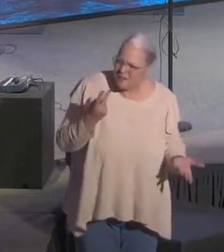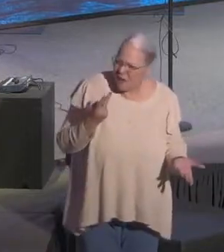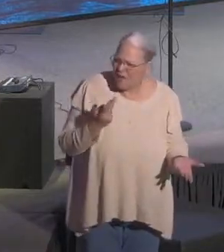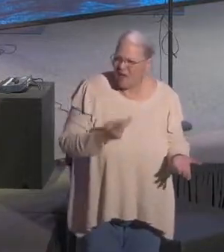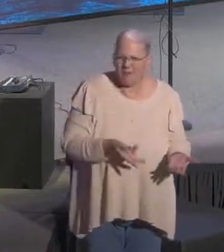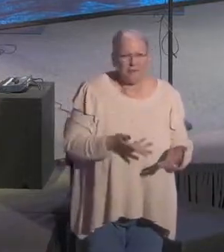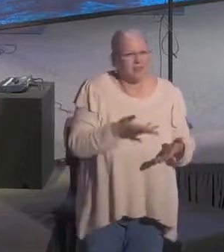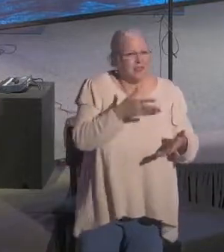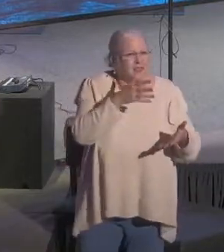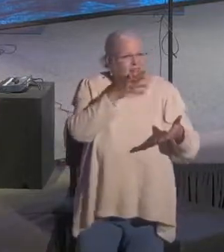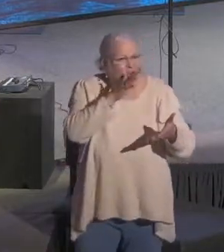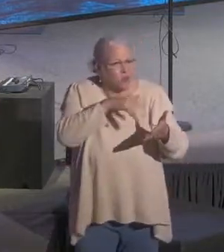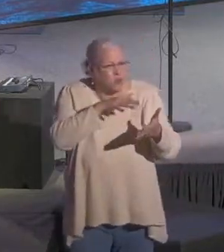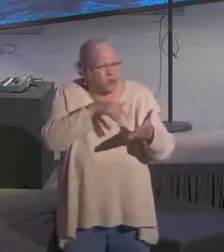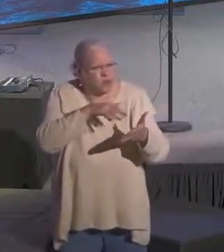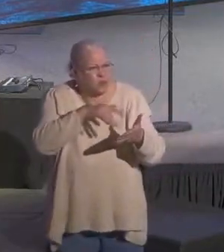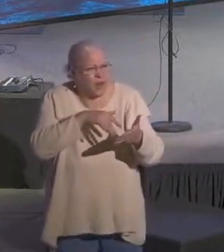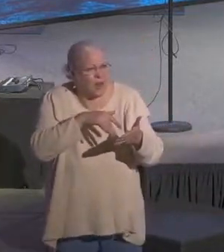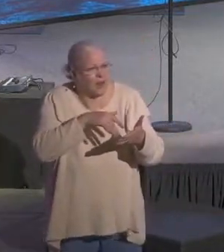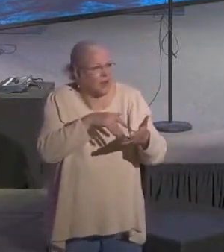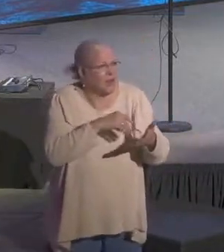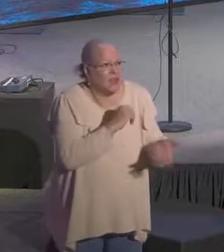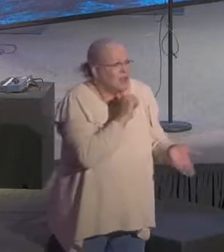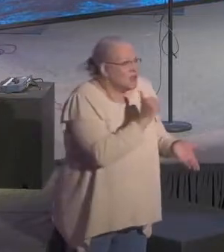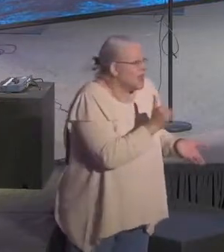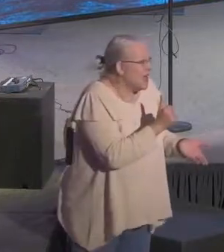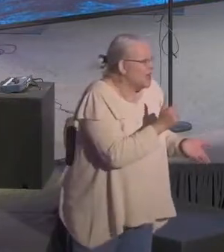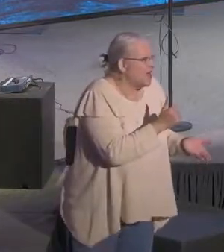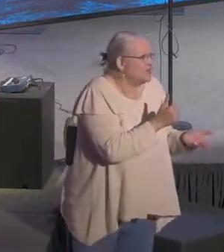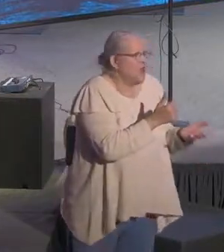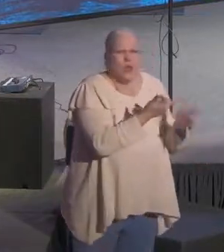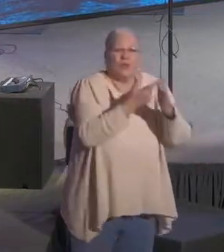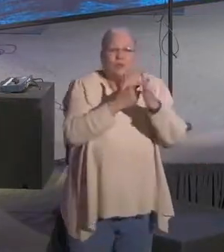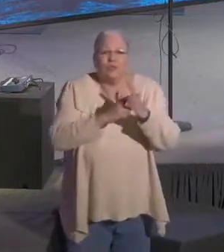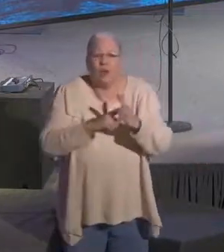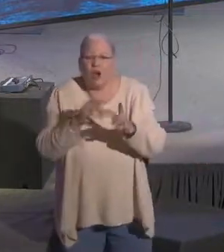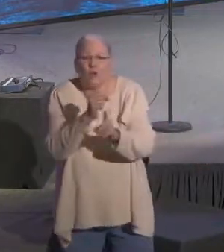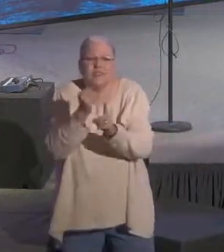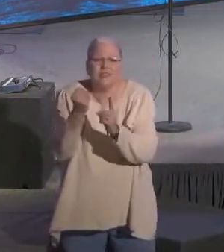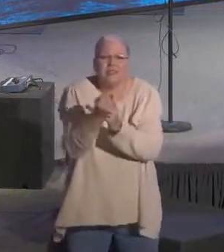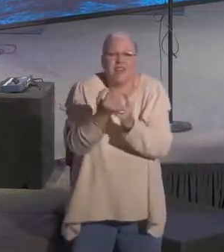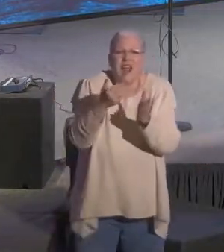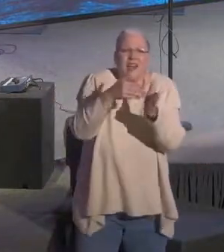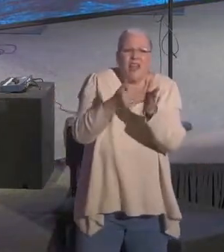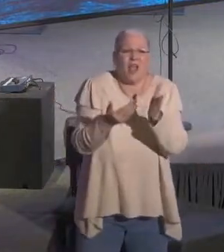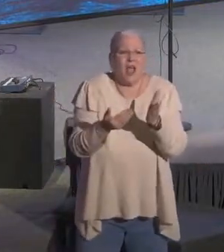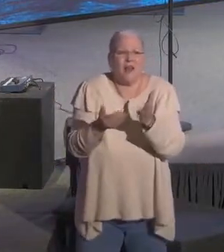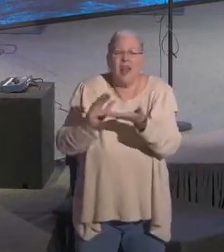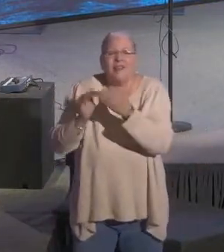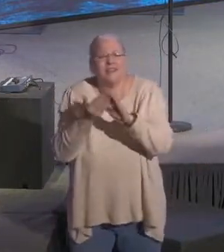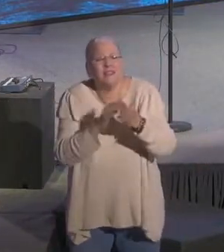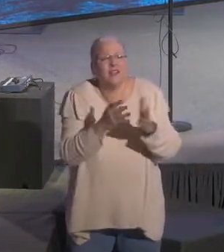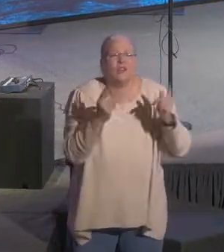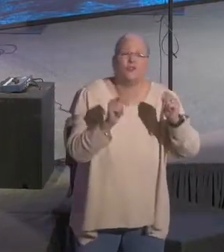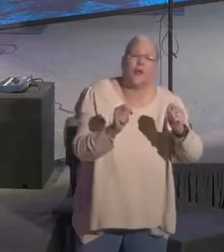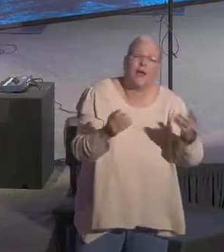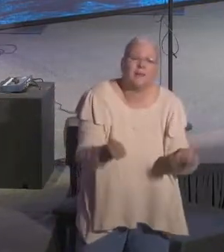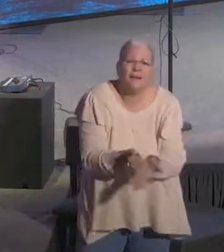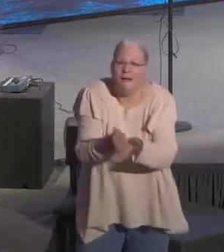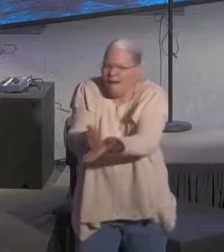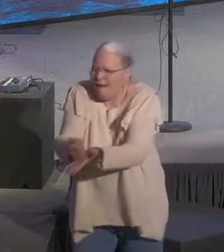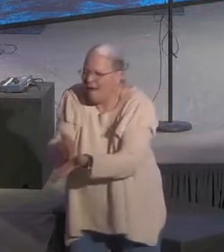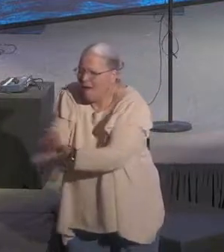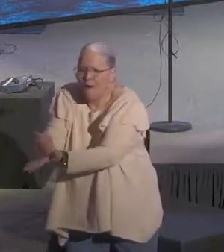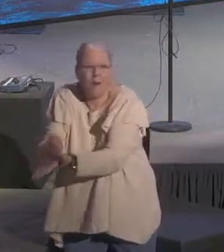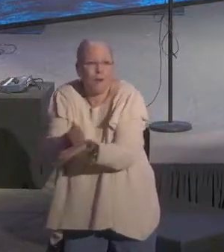just to study this, they can't get back on the rolls again. They can't get back into society again. The city's trying to do something about it, but there's